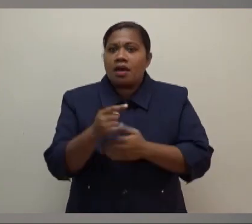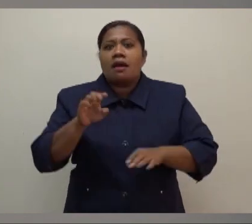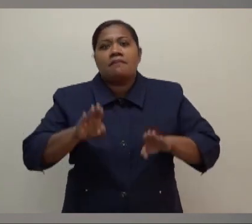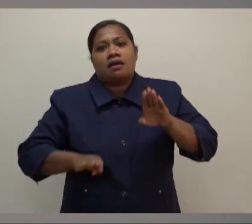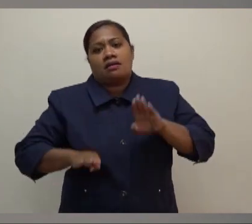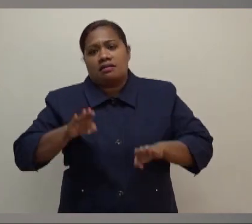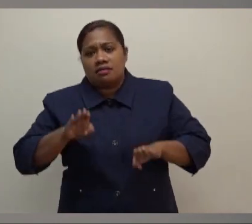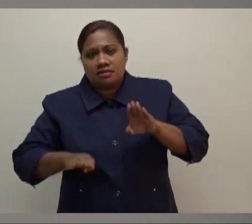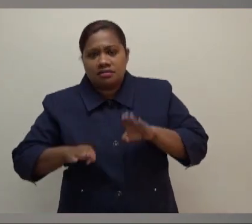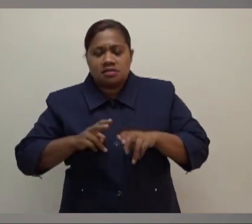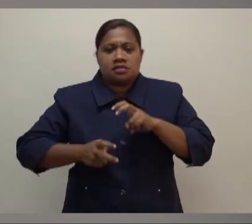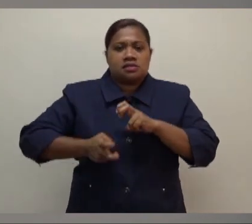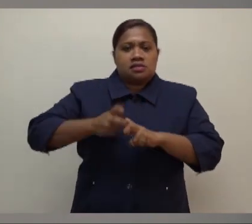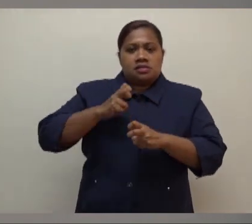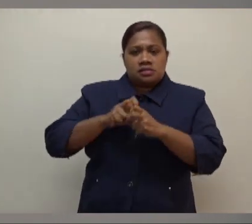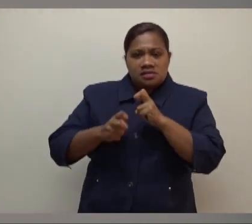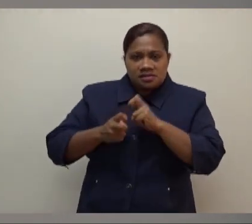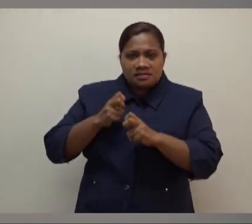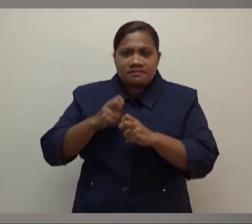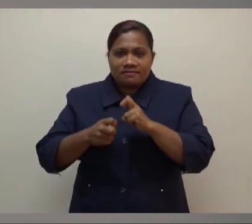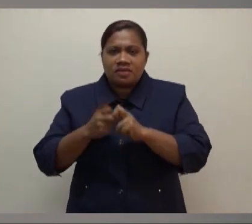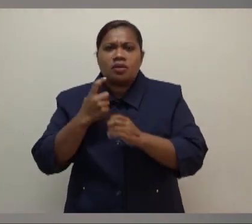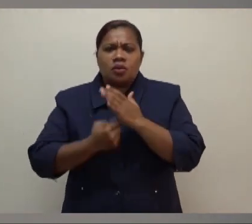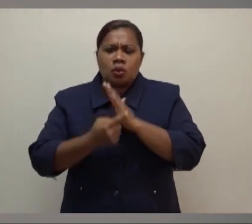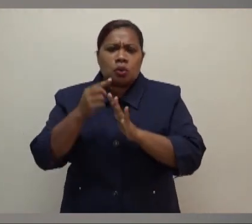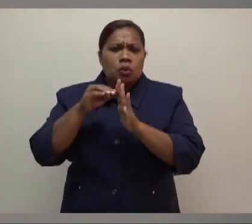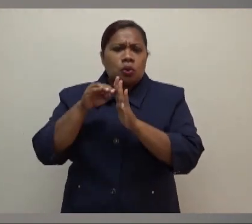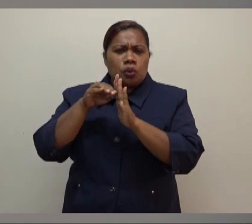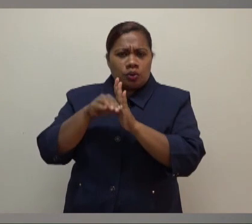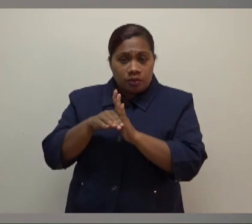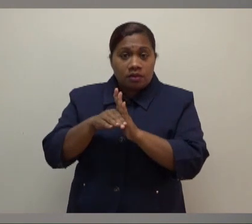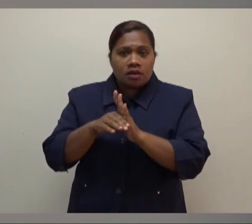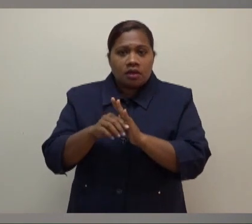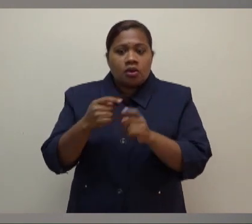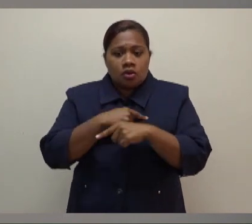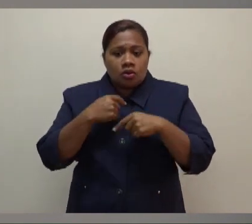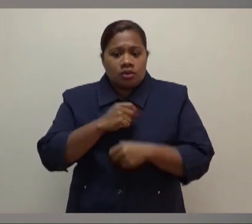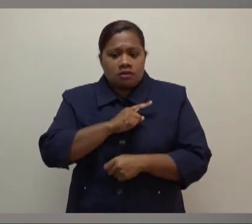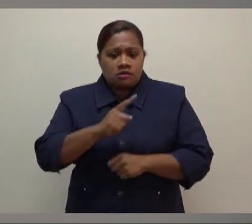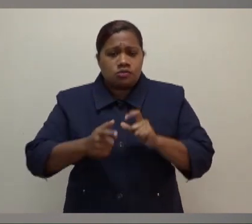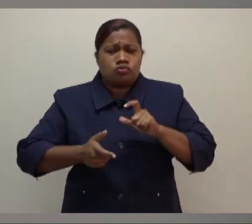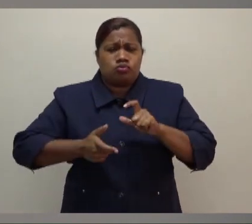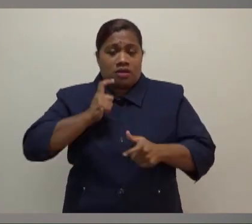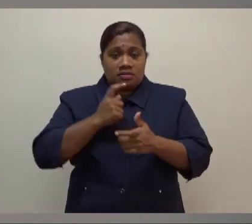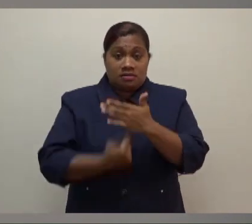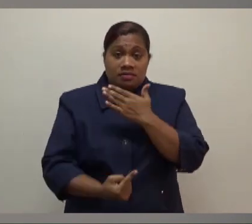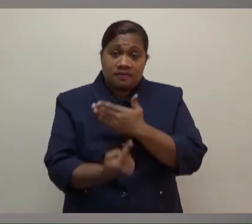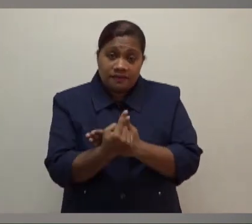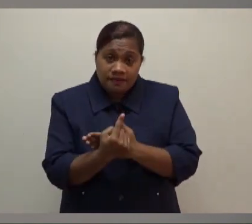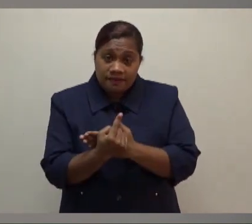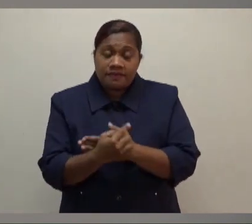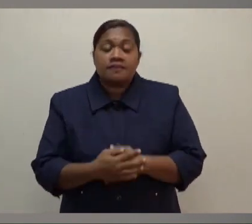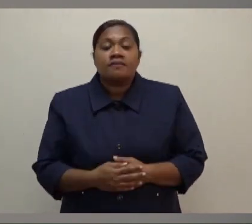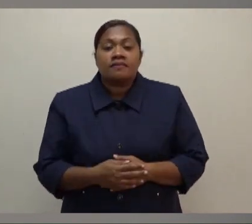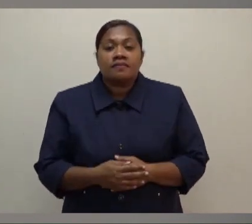a foreign exchange problem, or indeed a devaluation. We entered the crisis with strong foreign currency, sorry, with strong